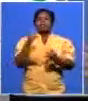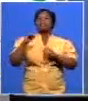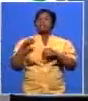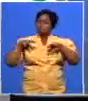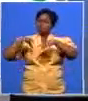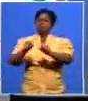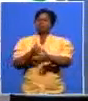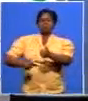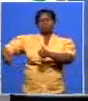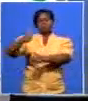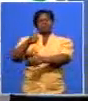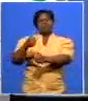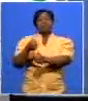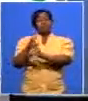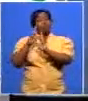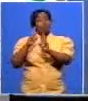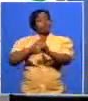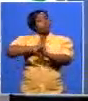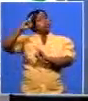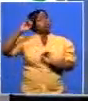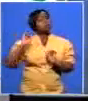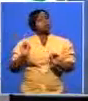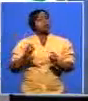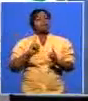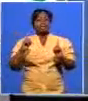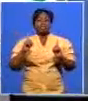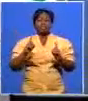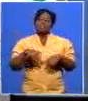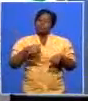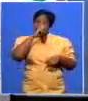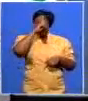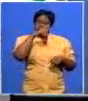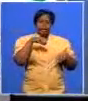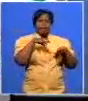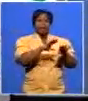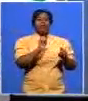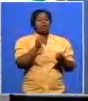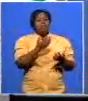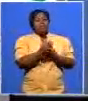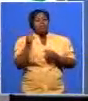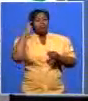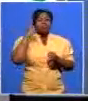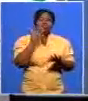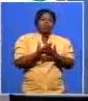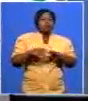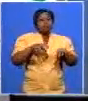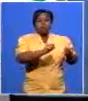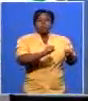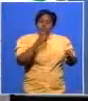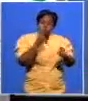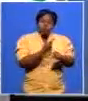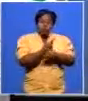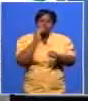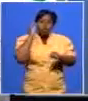well we were hoping for an outright win but an outright win in nelson mandela was never ever on the cards it was always in a